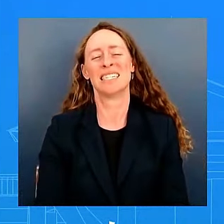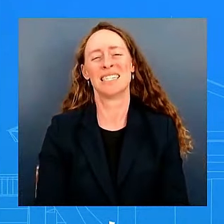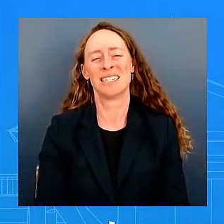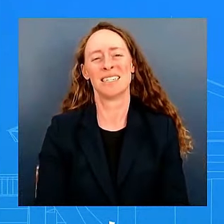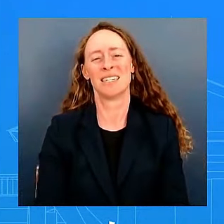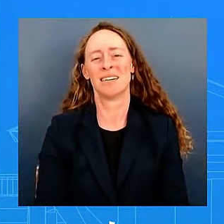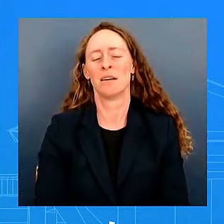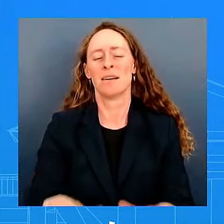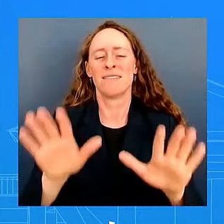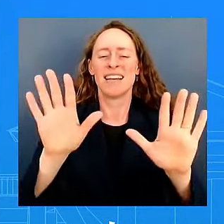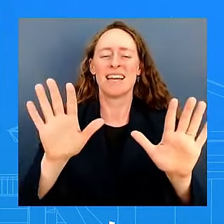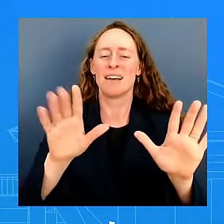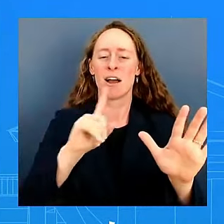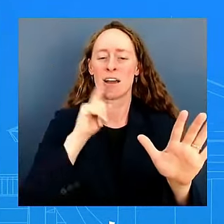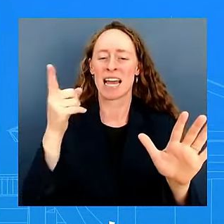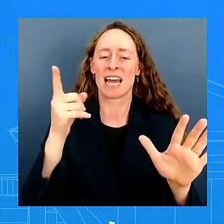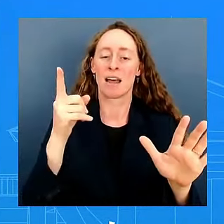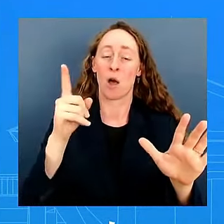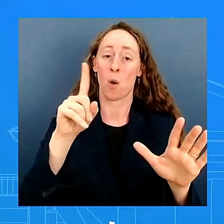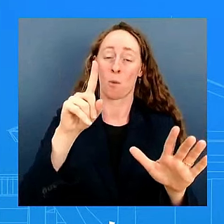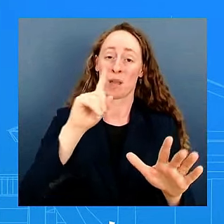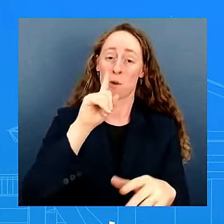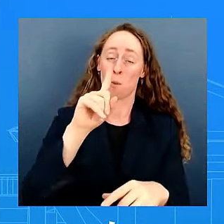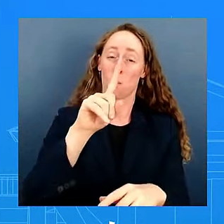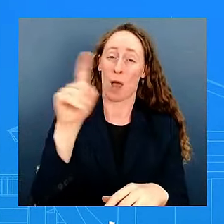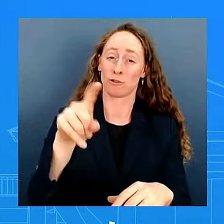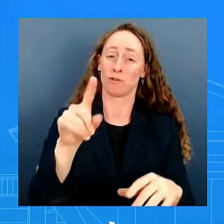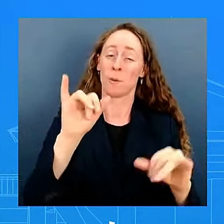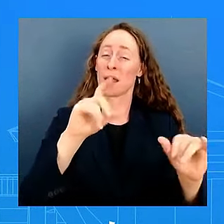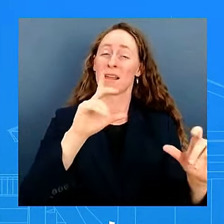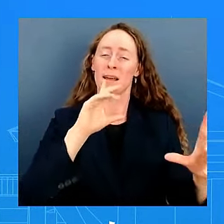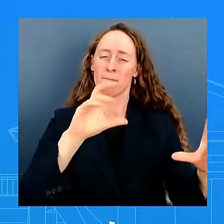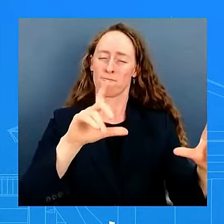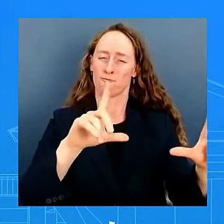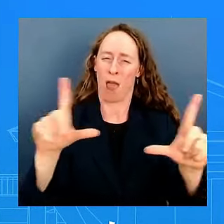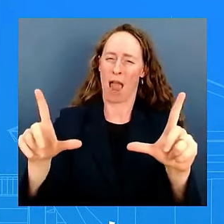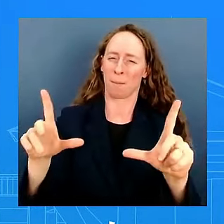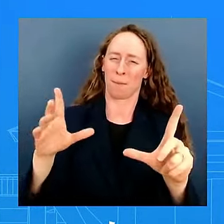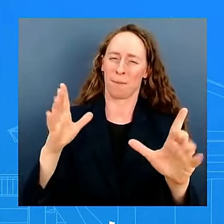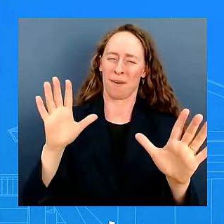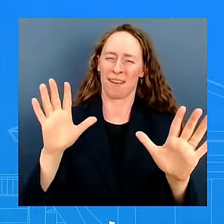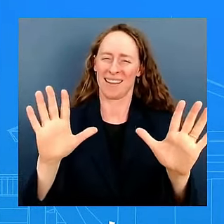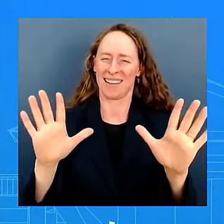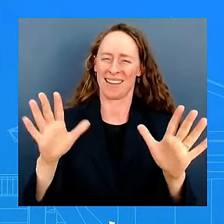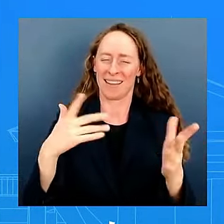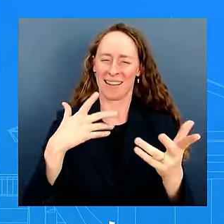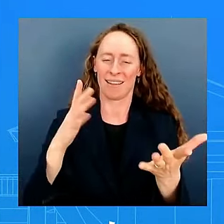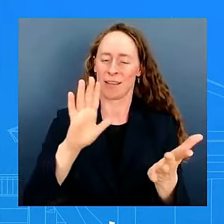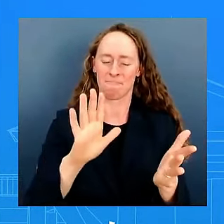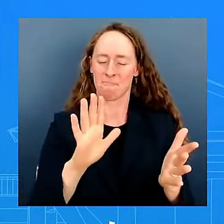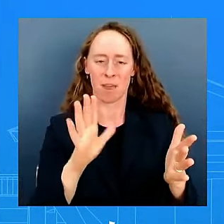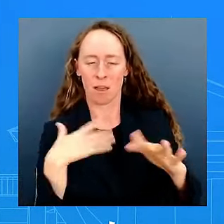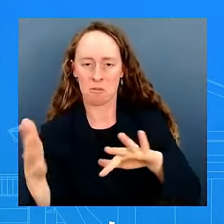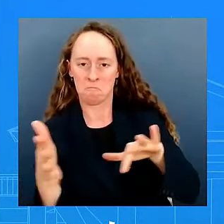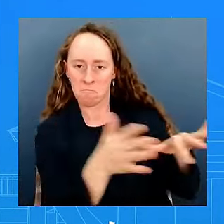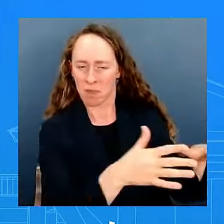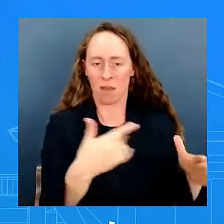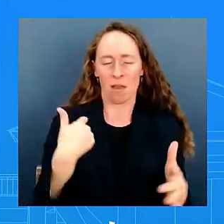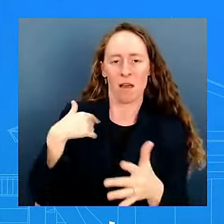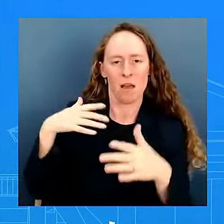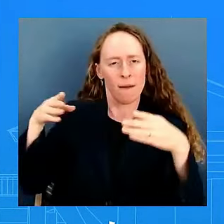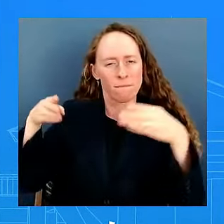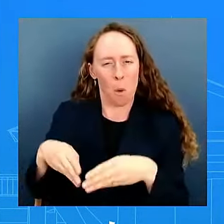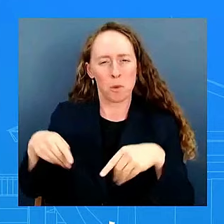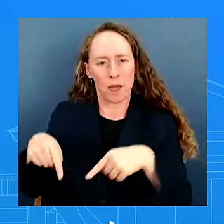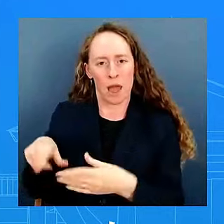okay there's legislation out there there's a policy there's a bipartisan legislation that would deal with